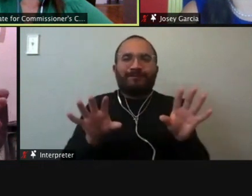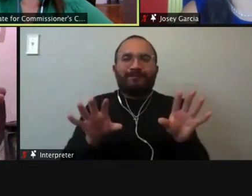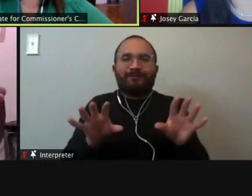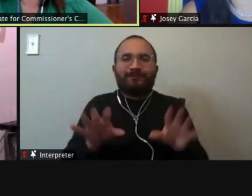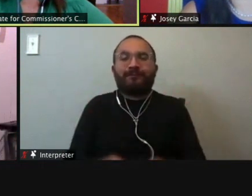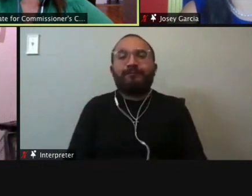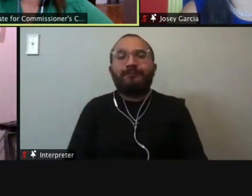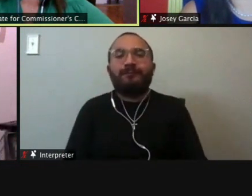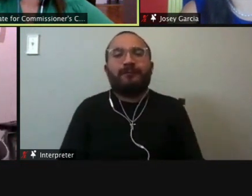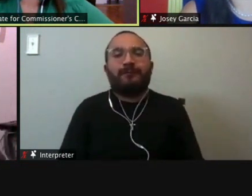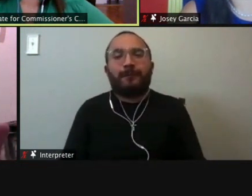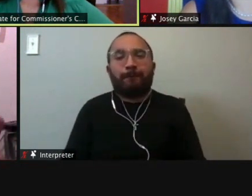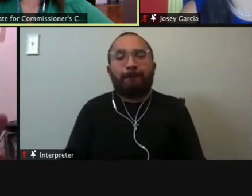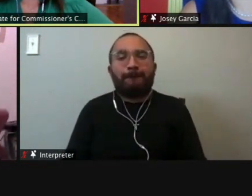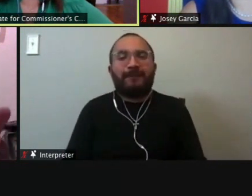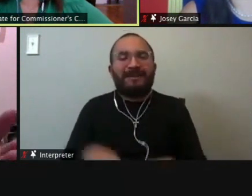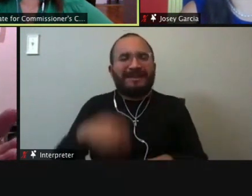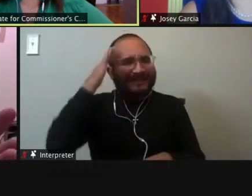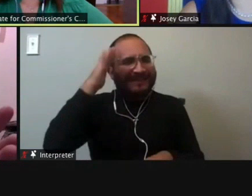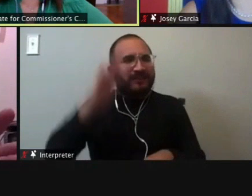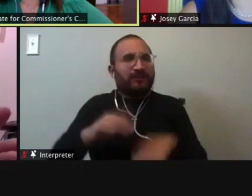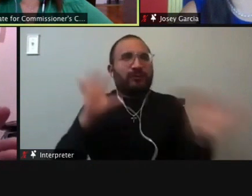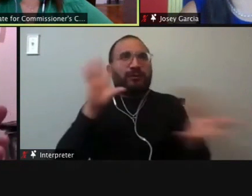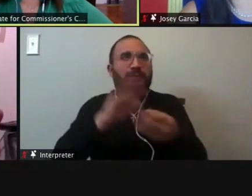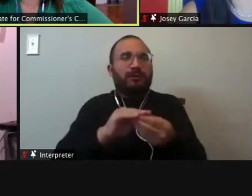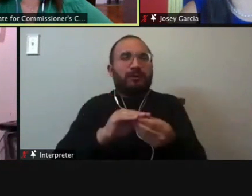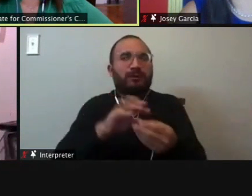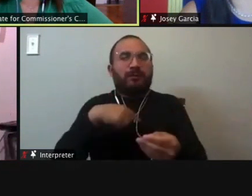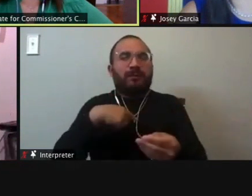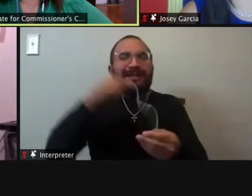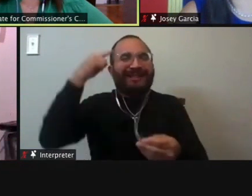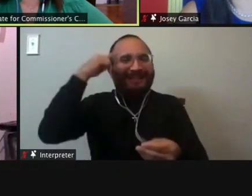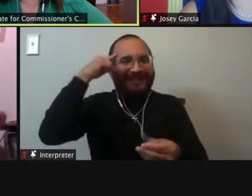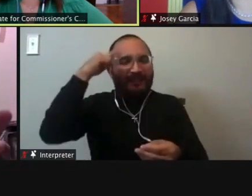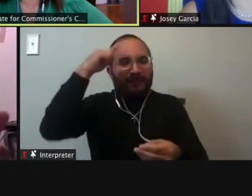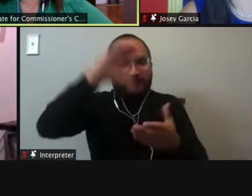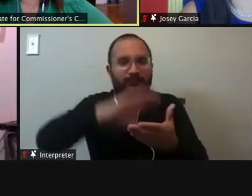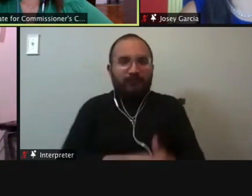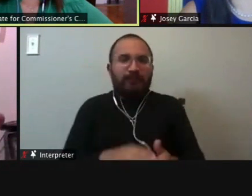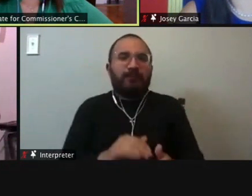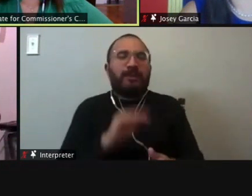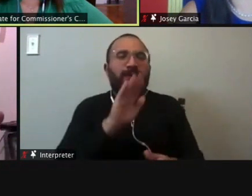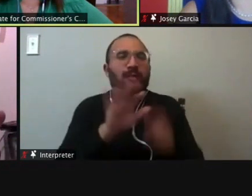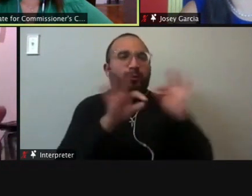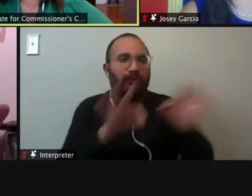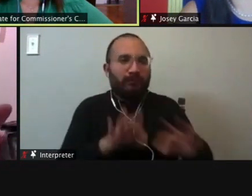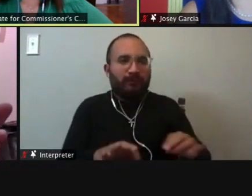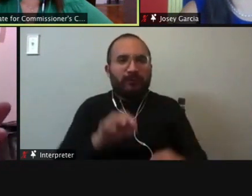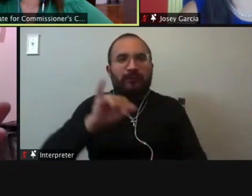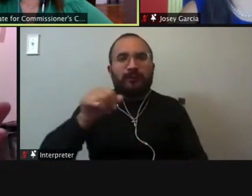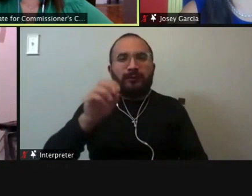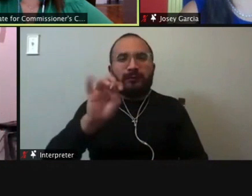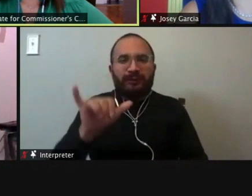exactly what all entails, but I, I believe it's just what you're saying, Ms. Garcia, that something needs to be done